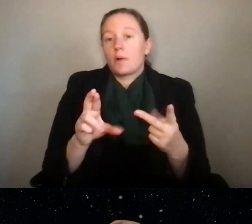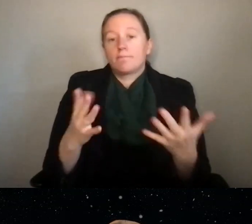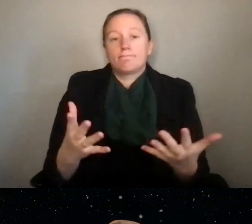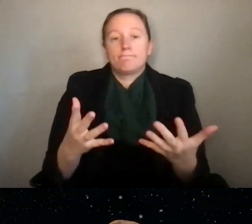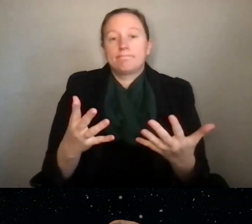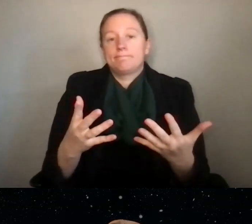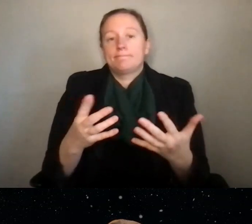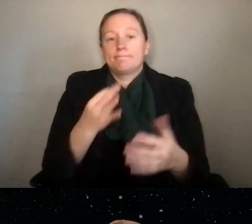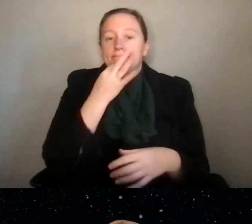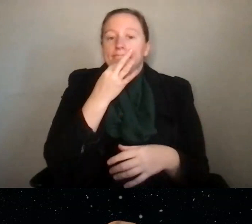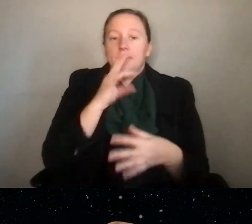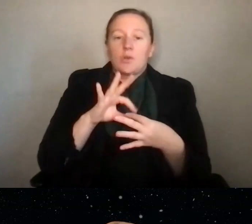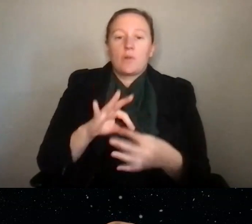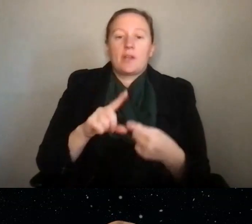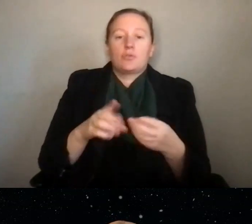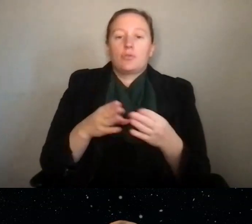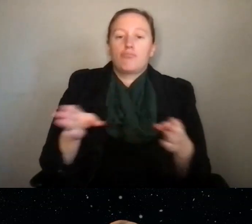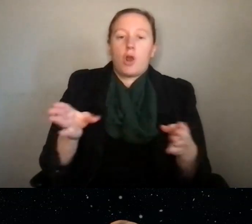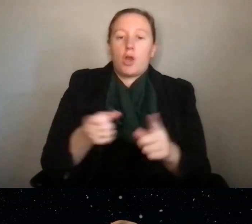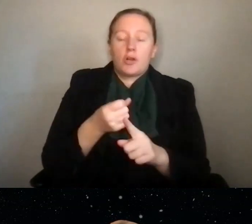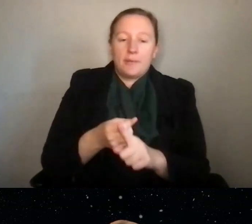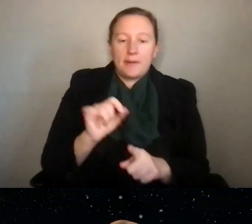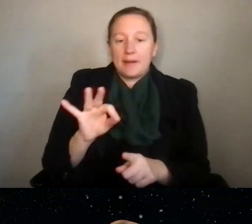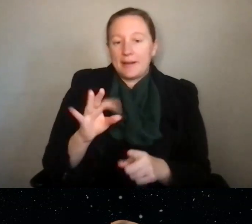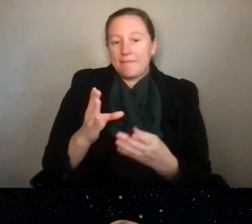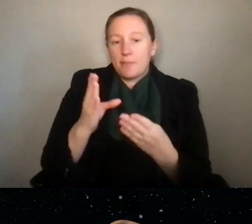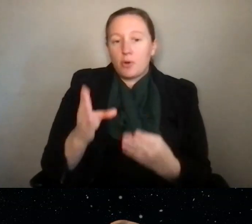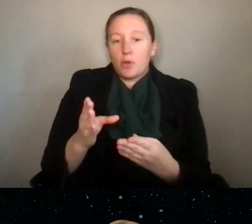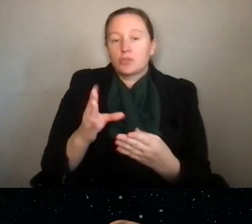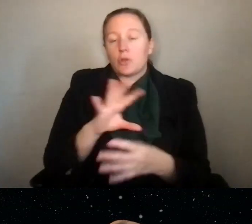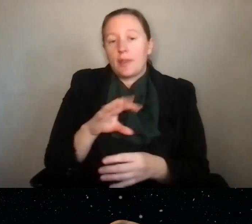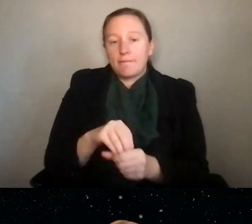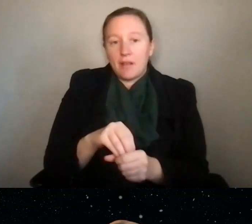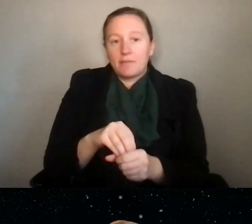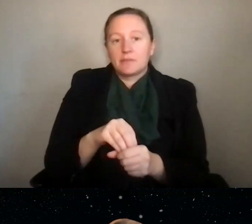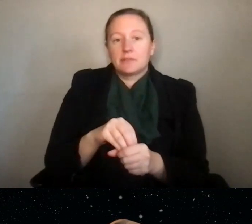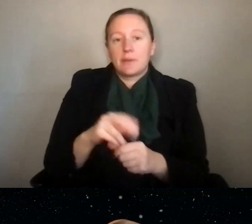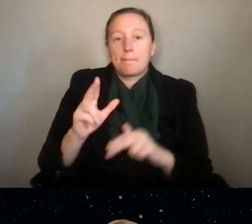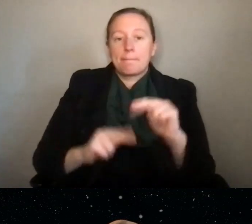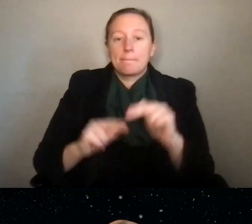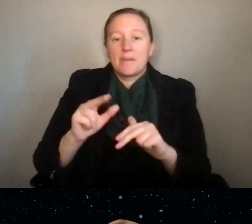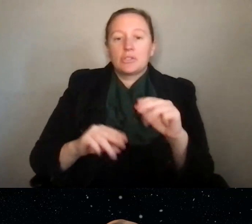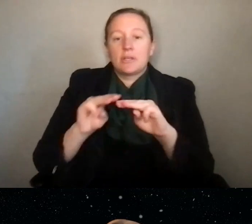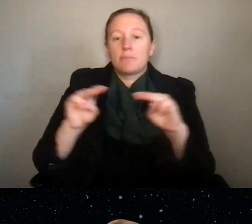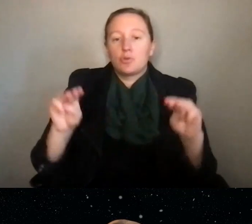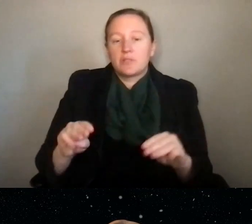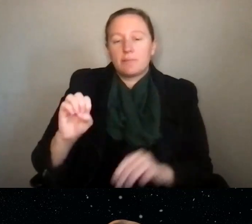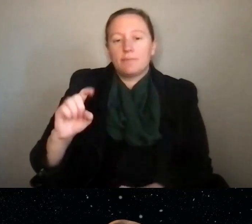are experts in the broader impacts activities. Like if the proposal involves, say, building a museum exhibit,